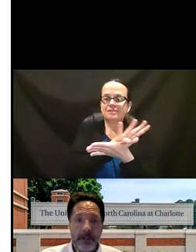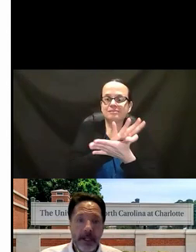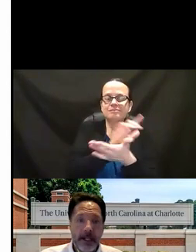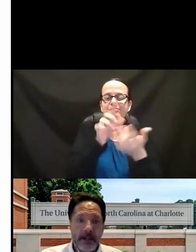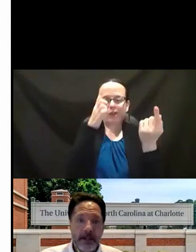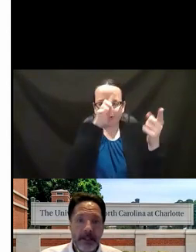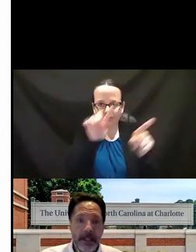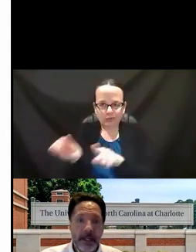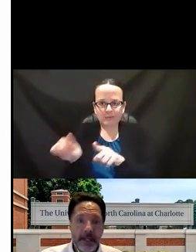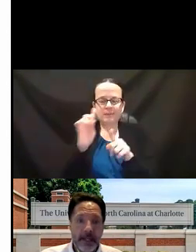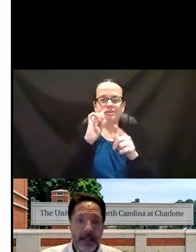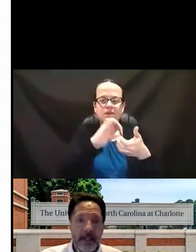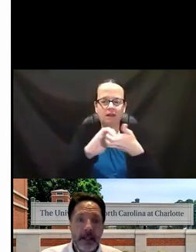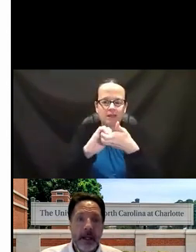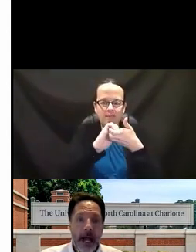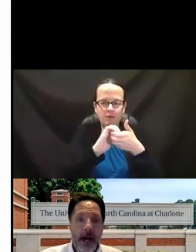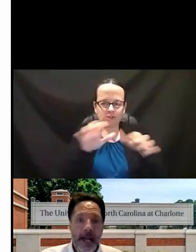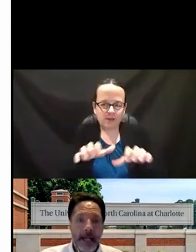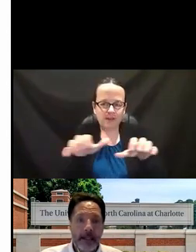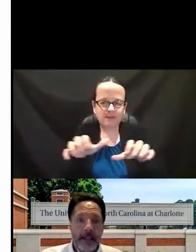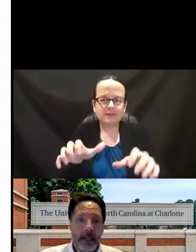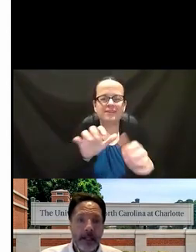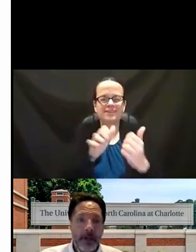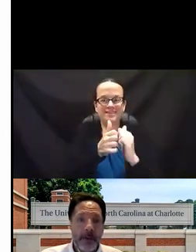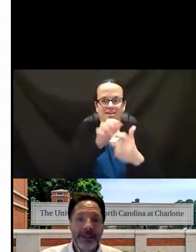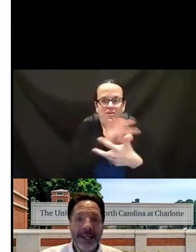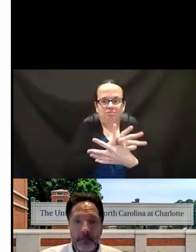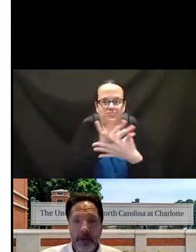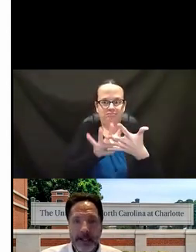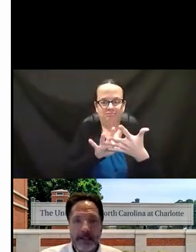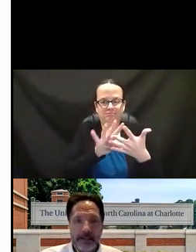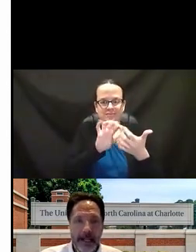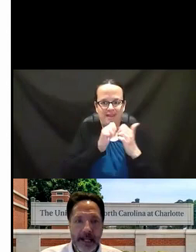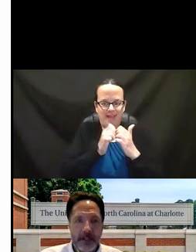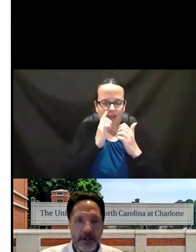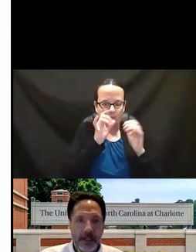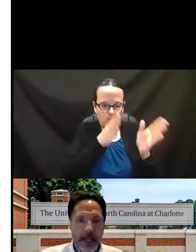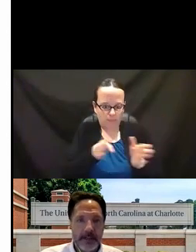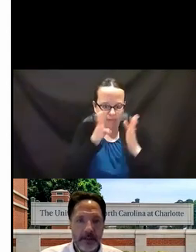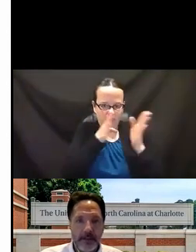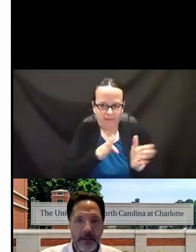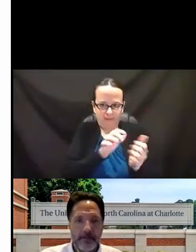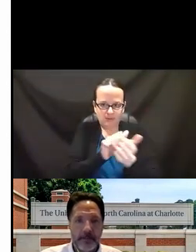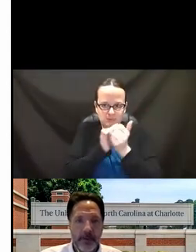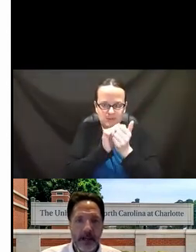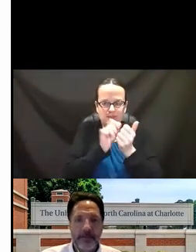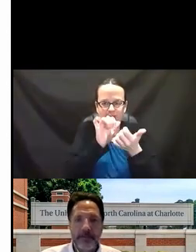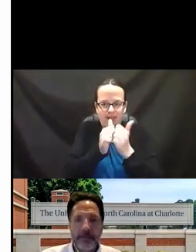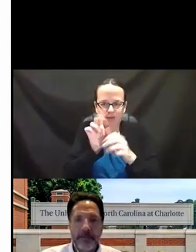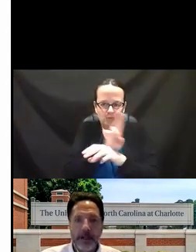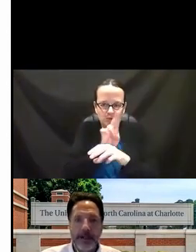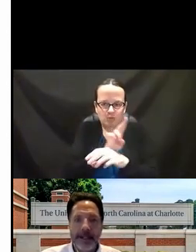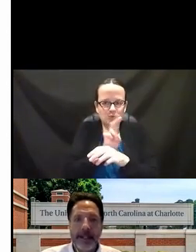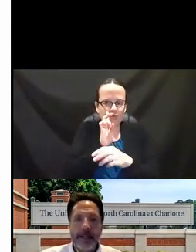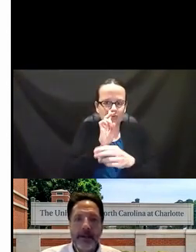collaboration and activities and then how that common planning practice is actually utilized to drive